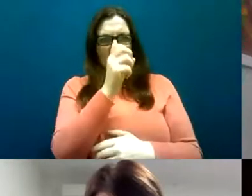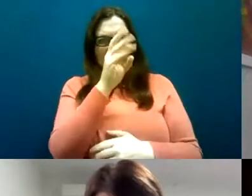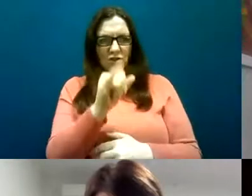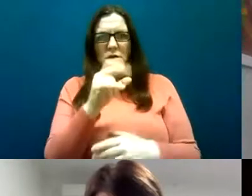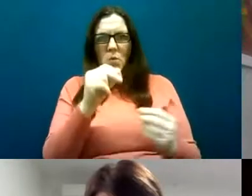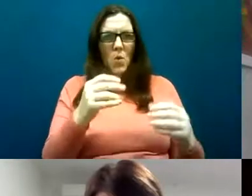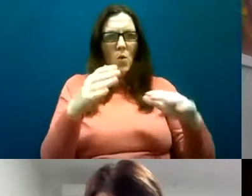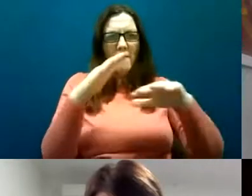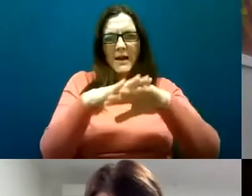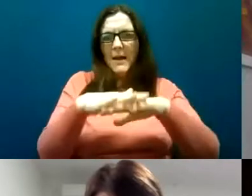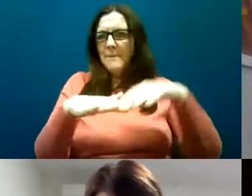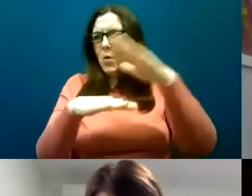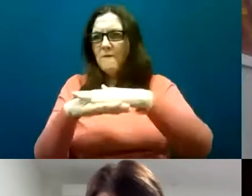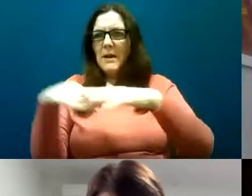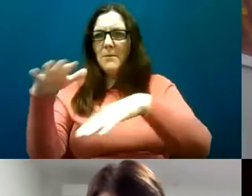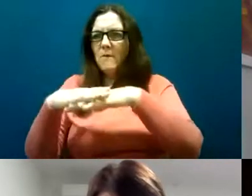with statutory